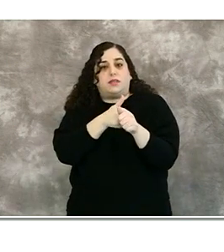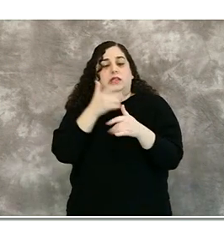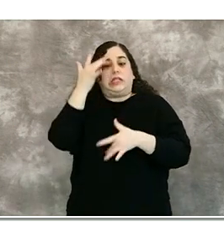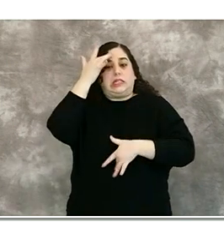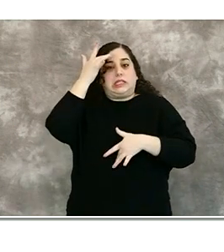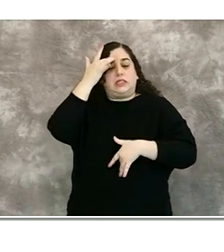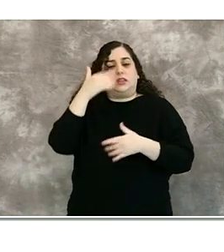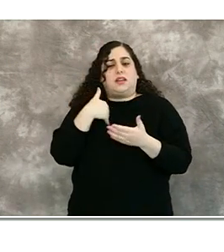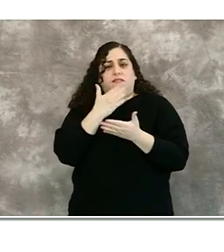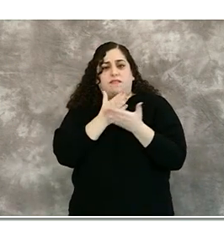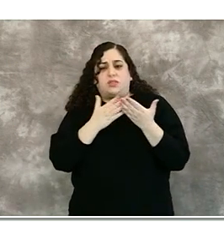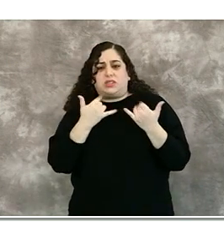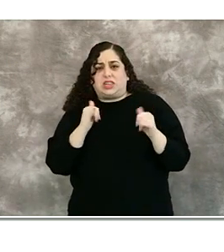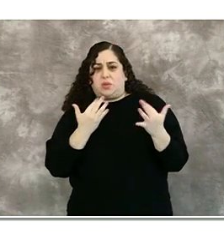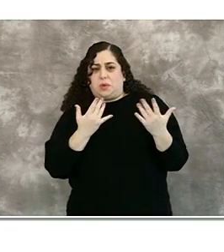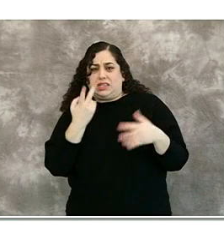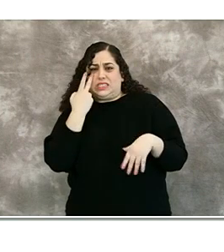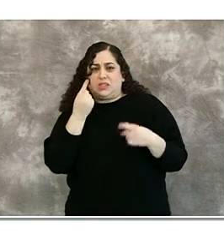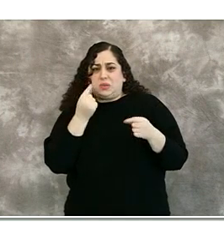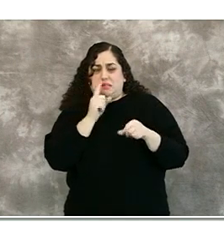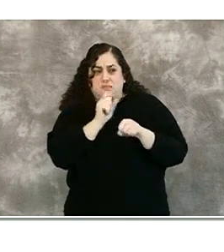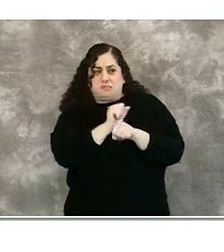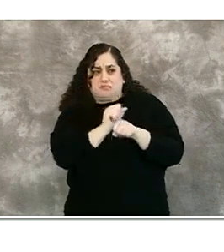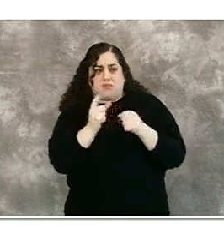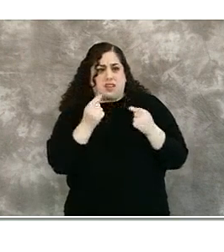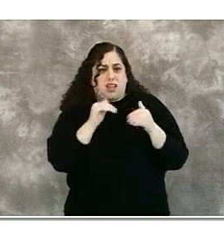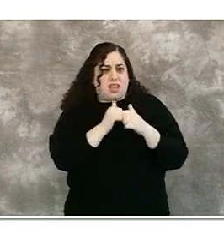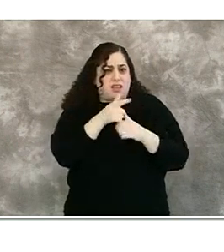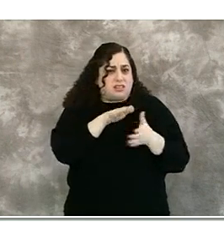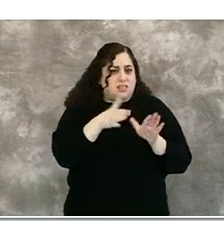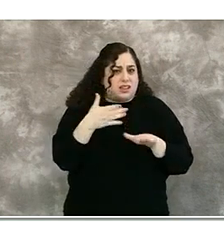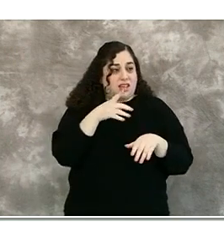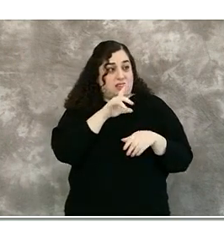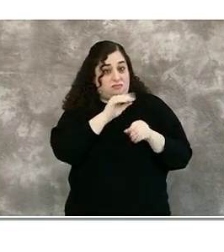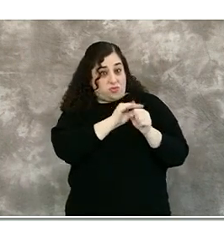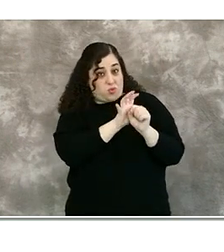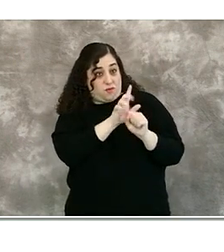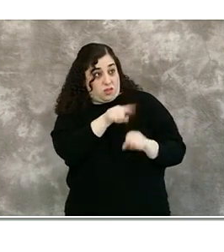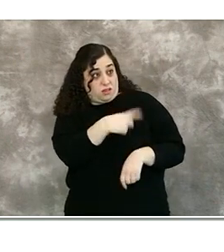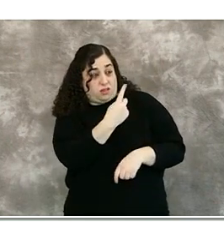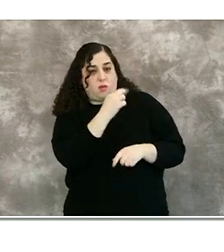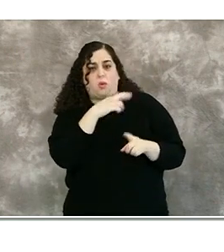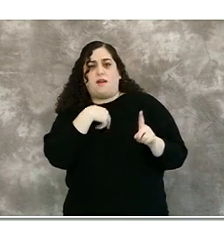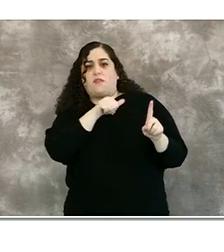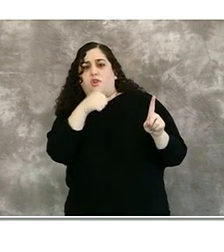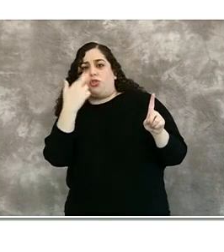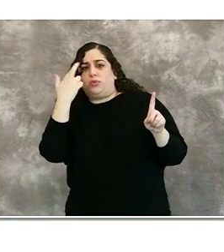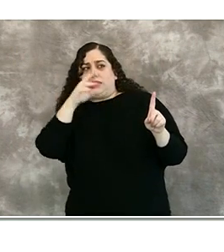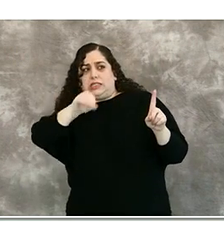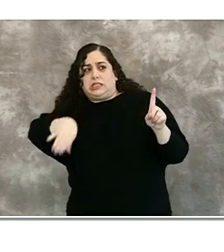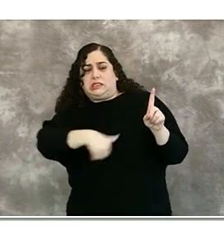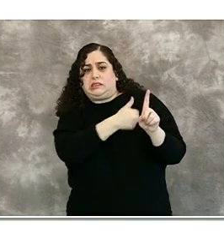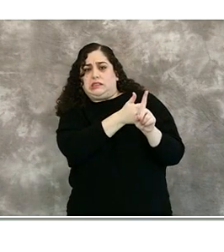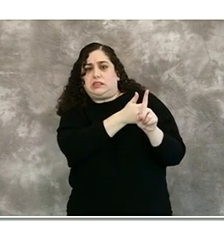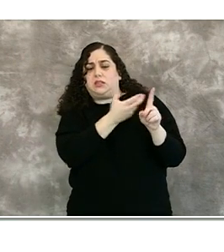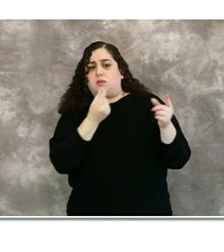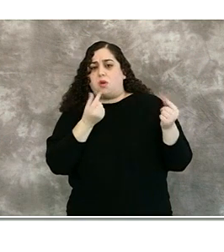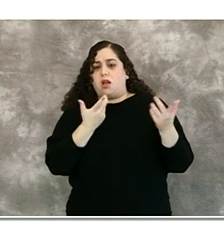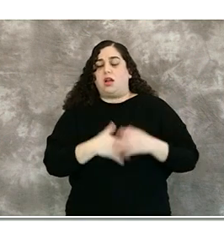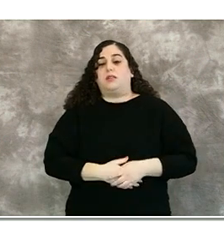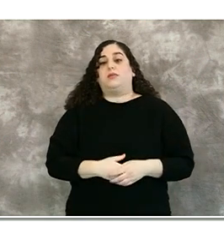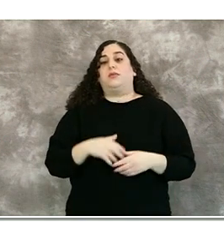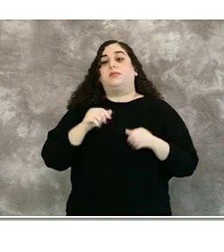pending confirmation. This next slide shows that hospitalizations of confirmed cases have